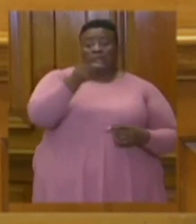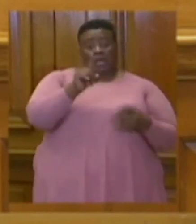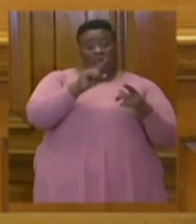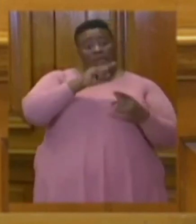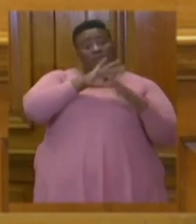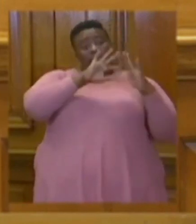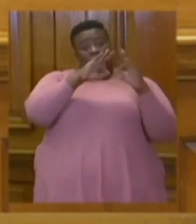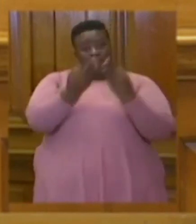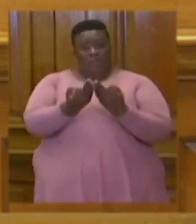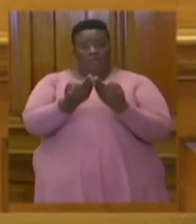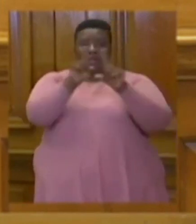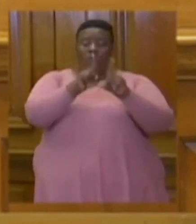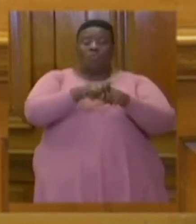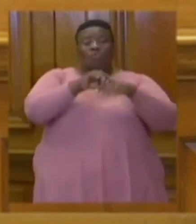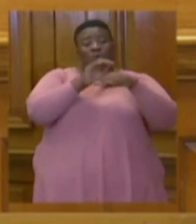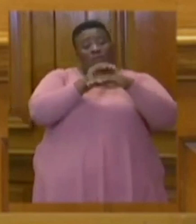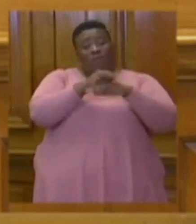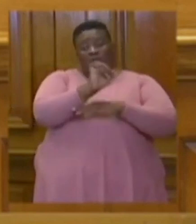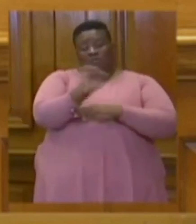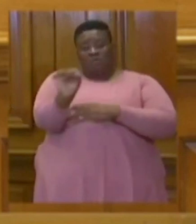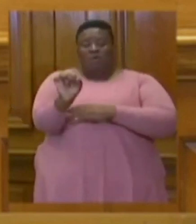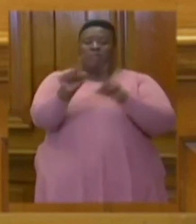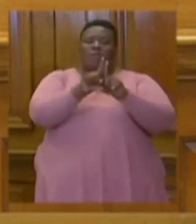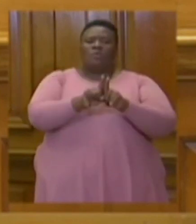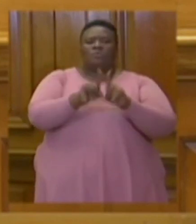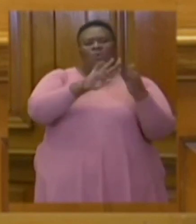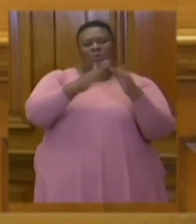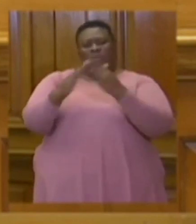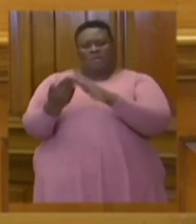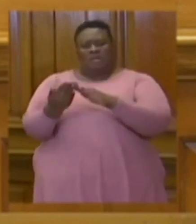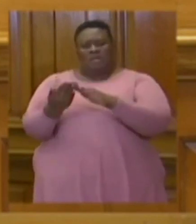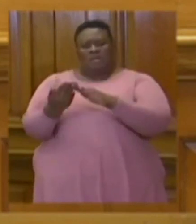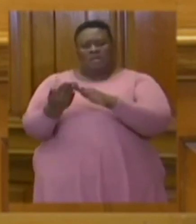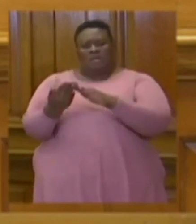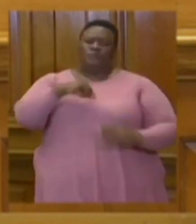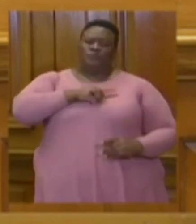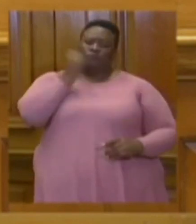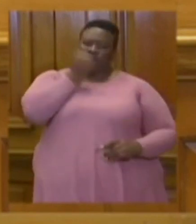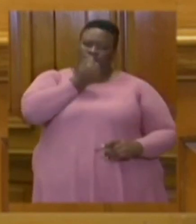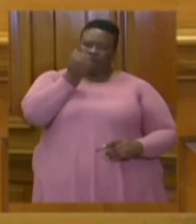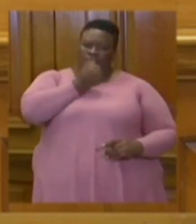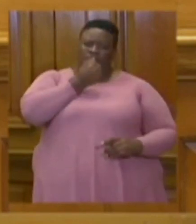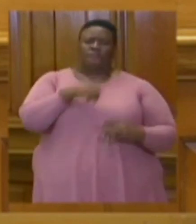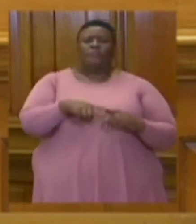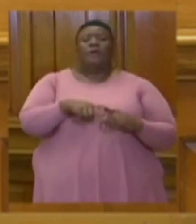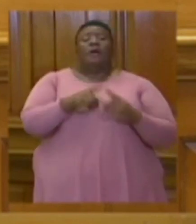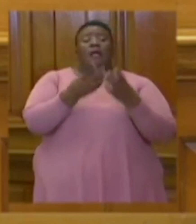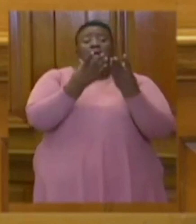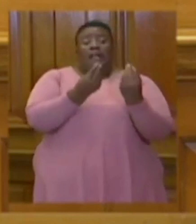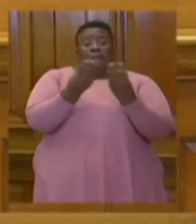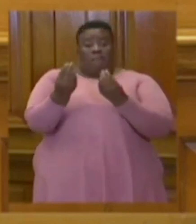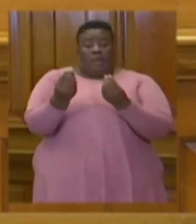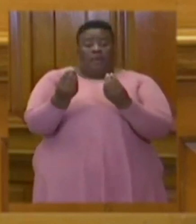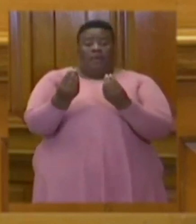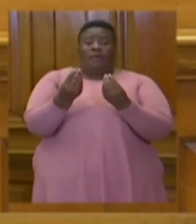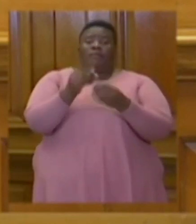families and friends and to their communities. The number of infections continues